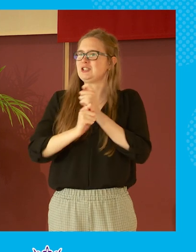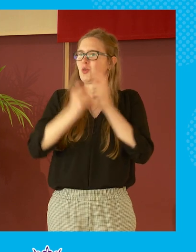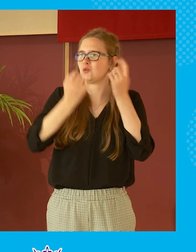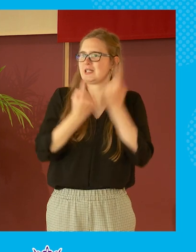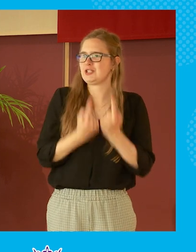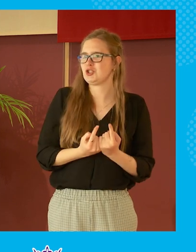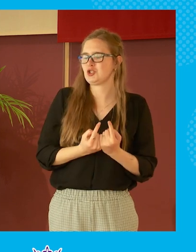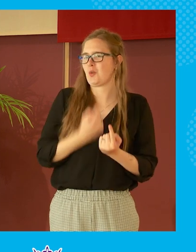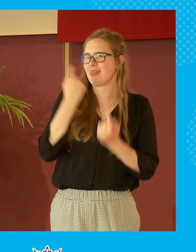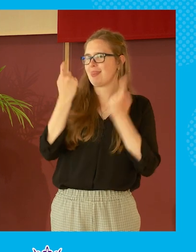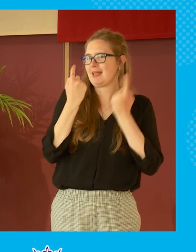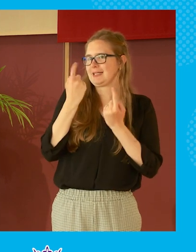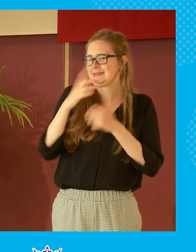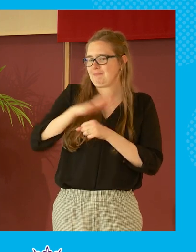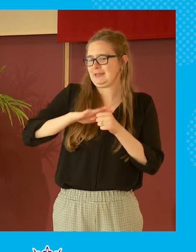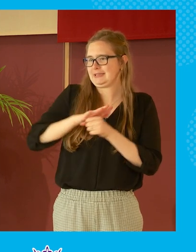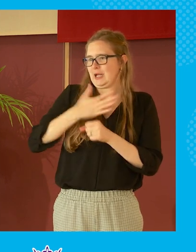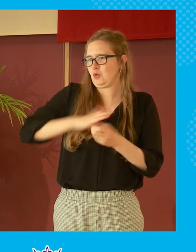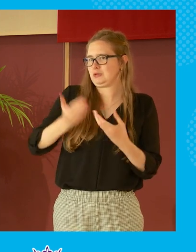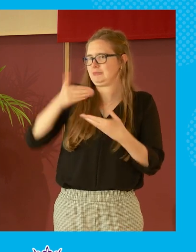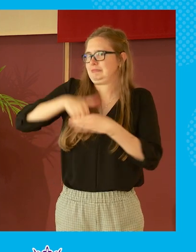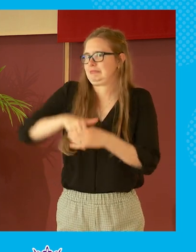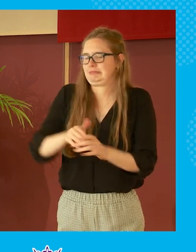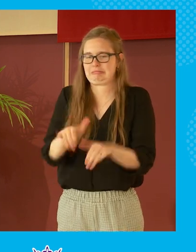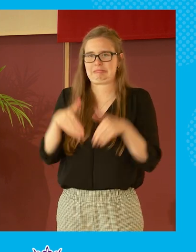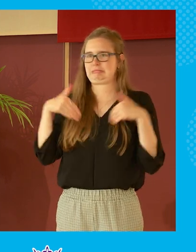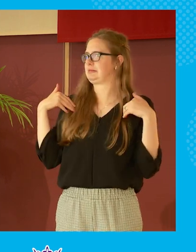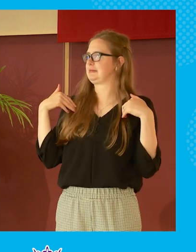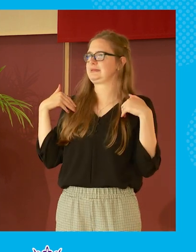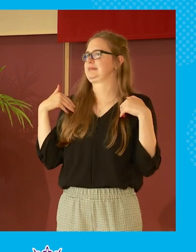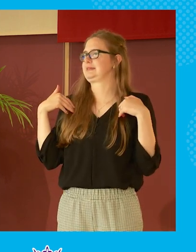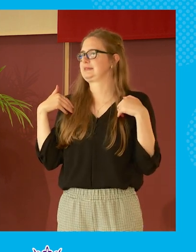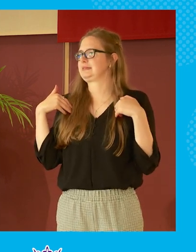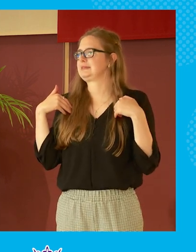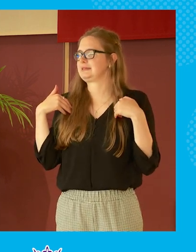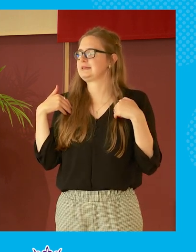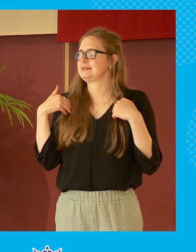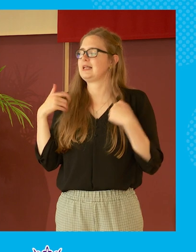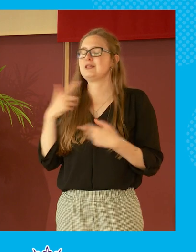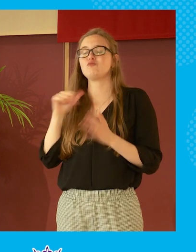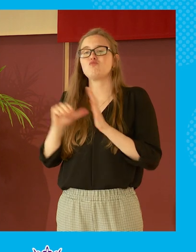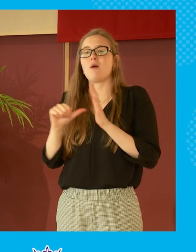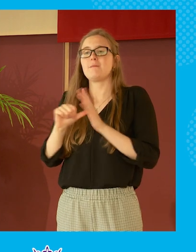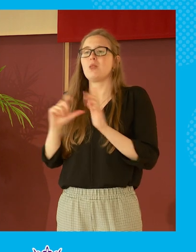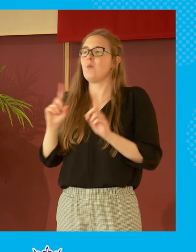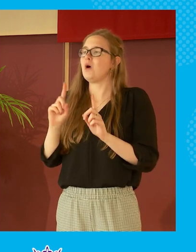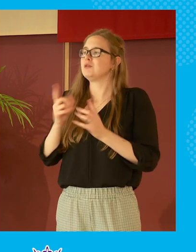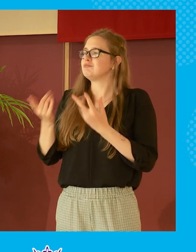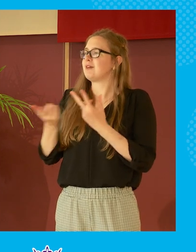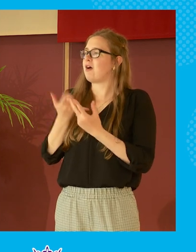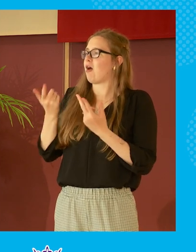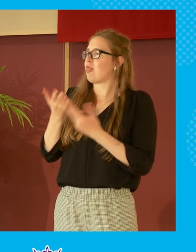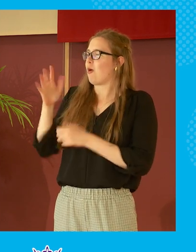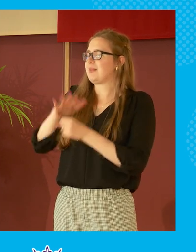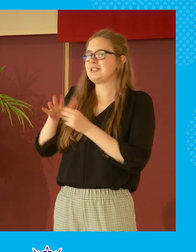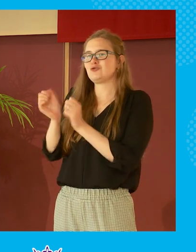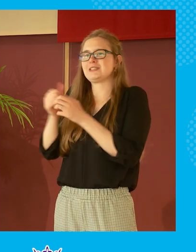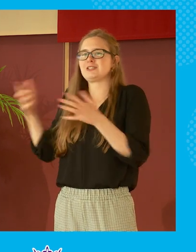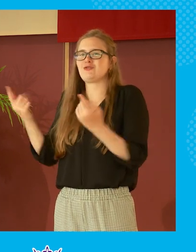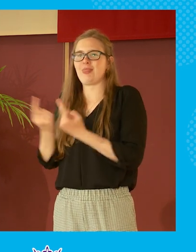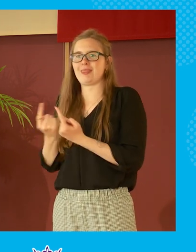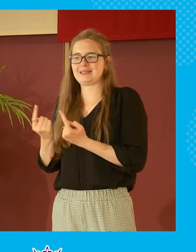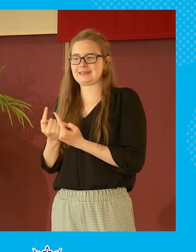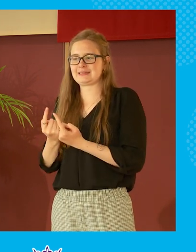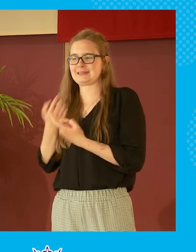don't consider this to be a place that they want to be and the problem is that we don't have anywhere else to disagree on things and i mean a point